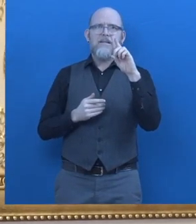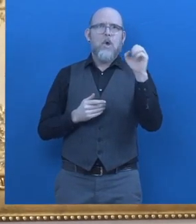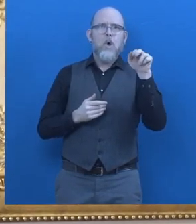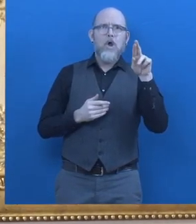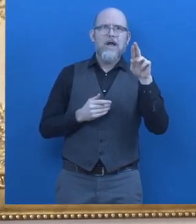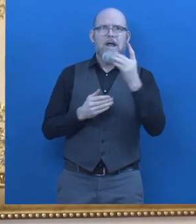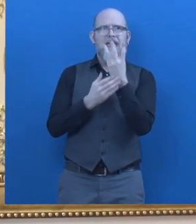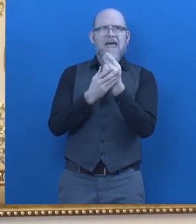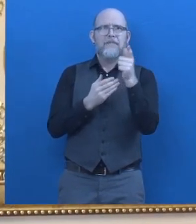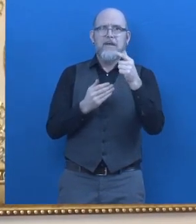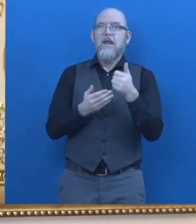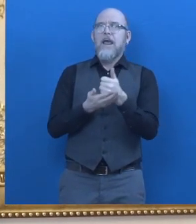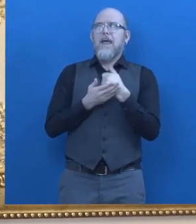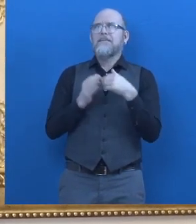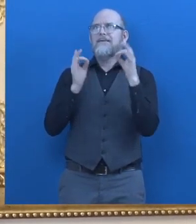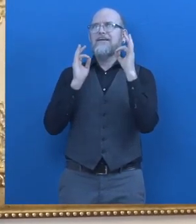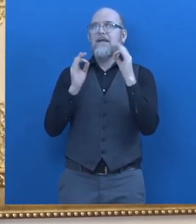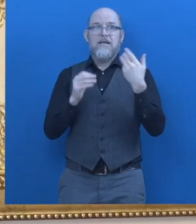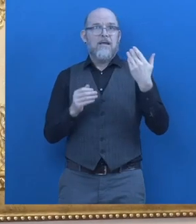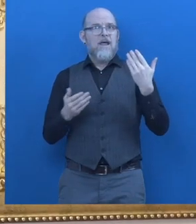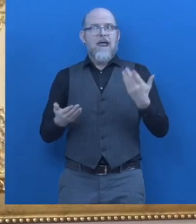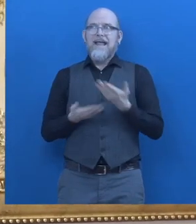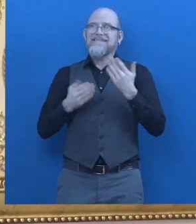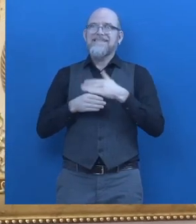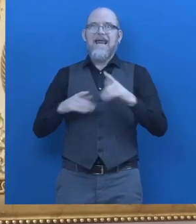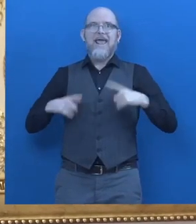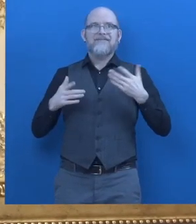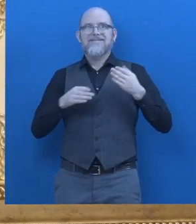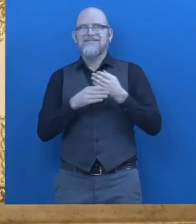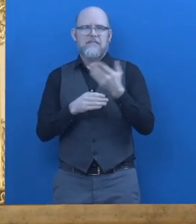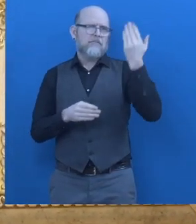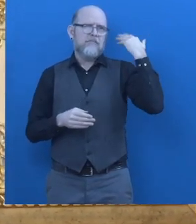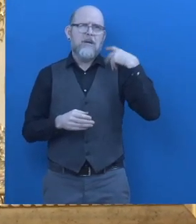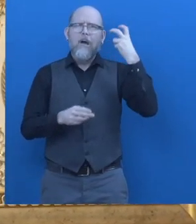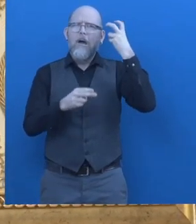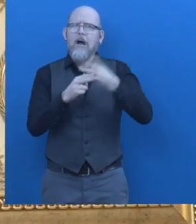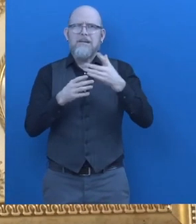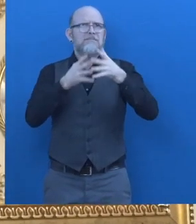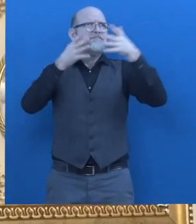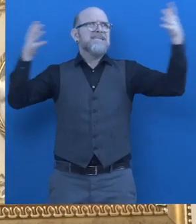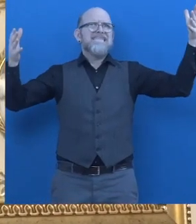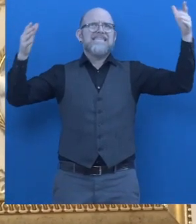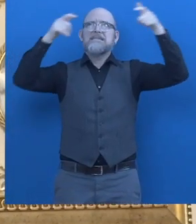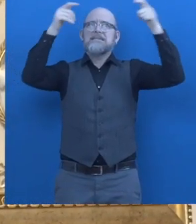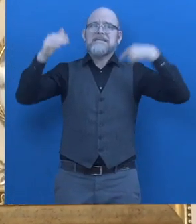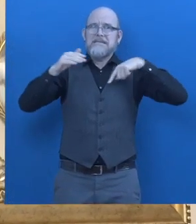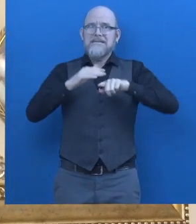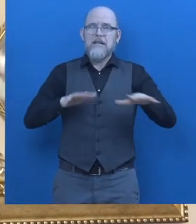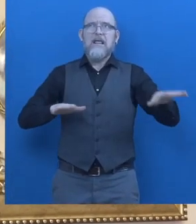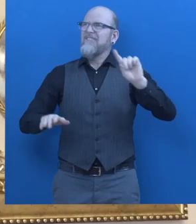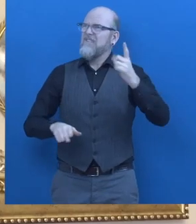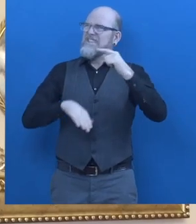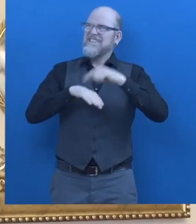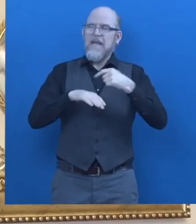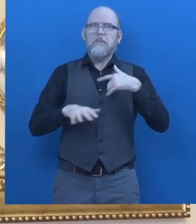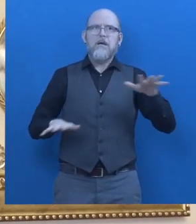it brings my life it was hard for me to walk in big and complex places that i don't know of and i've never been to